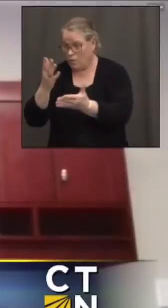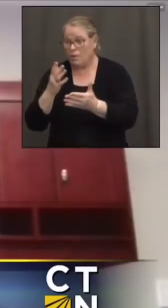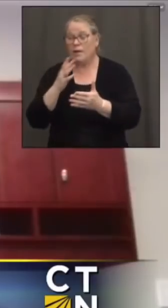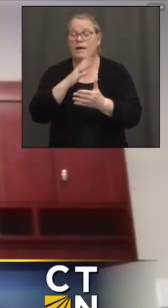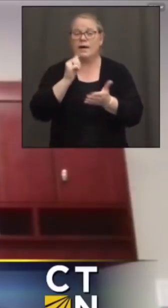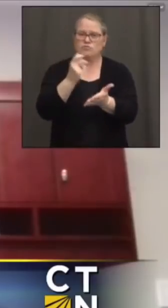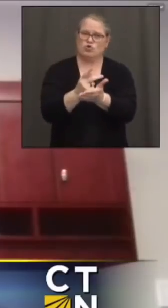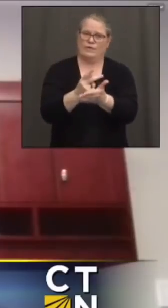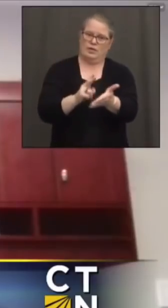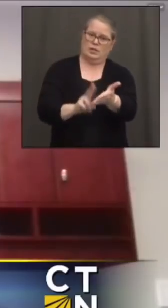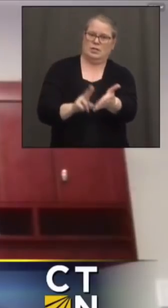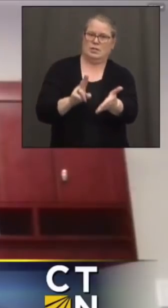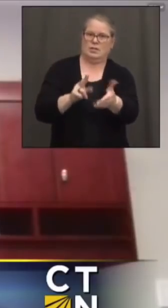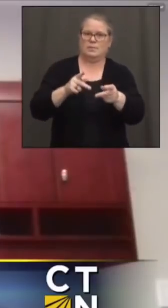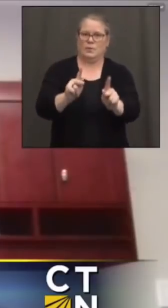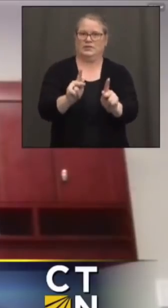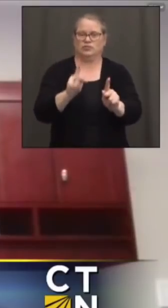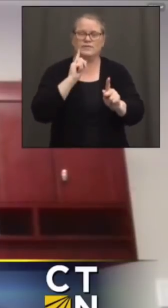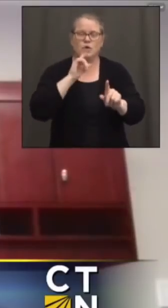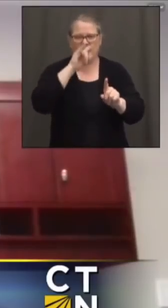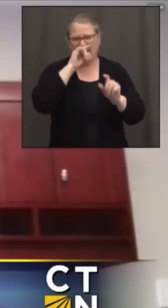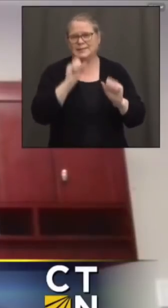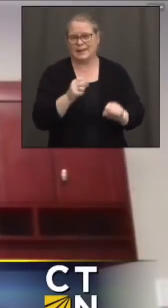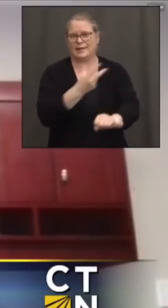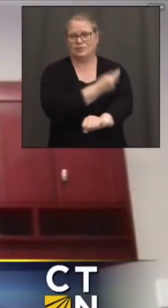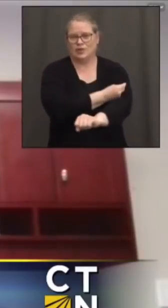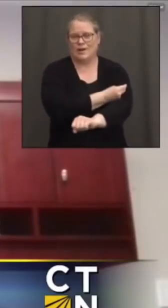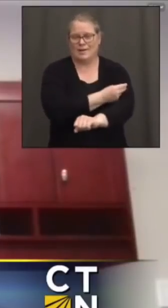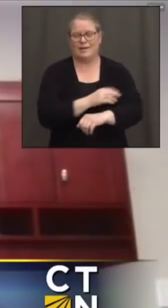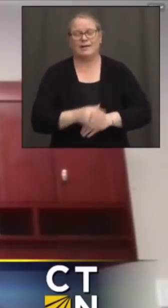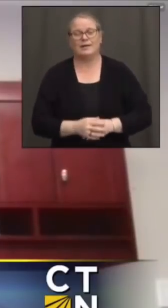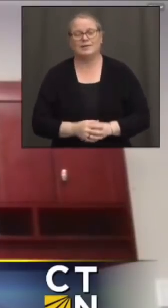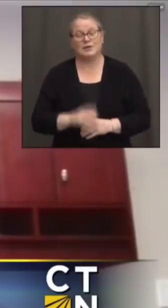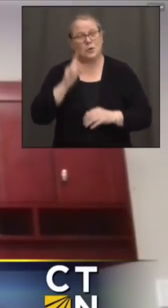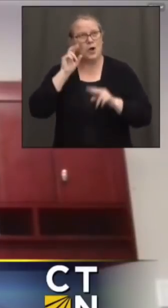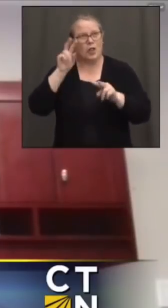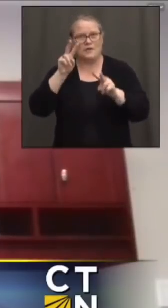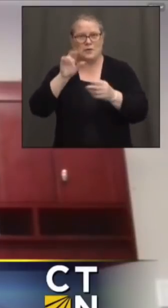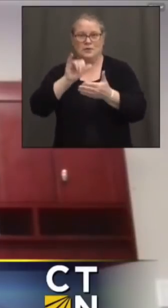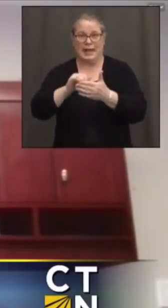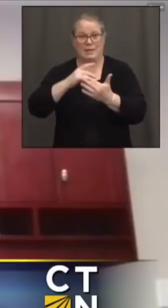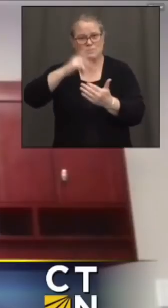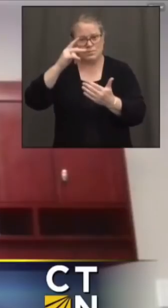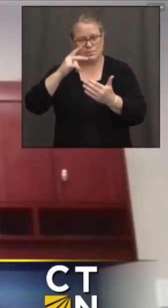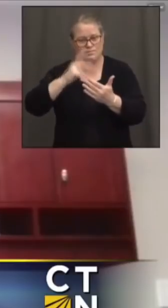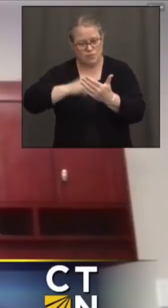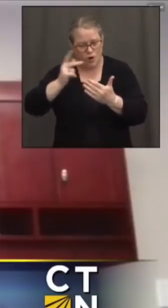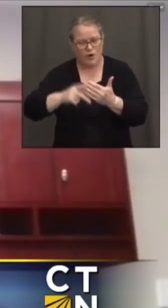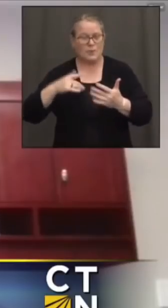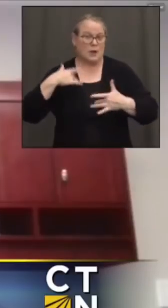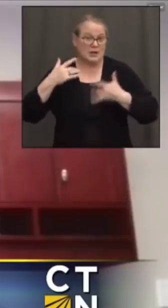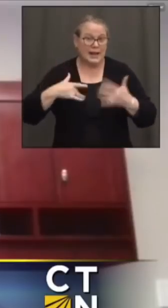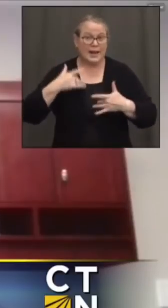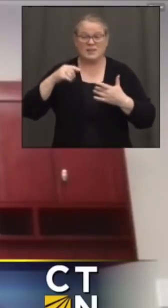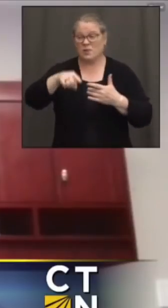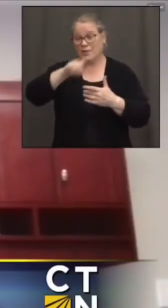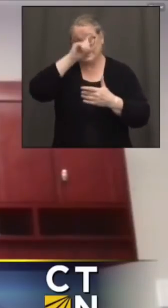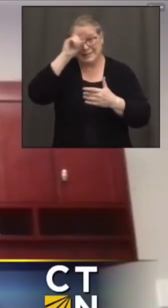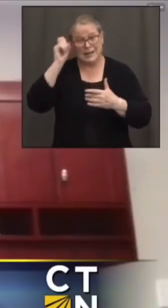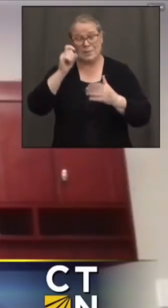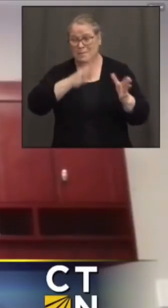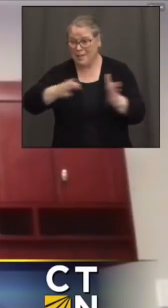approvals necessary and the kids are able to do that. So we're really looking forward to that and really excited. So it will be a great and exciting summer